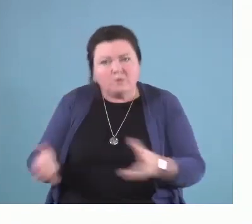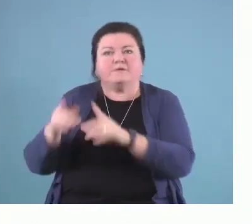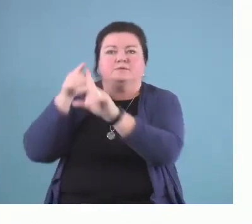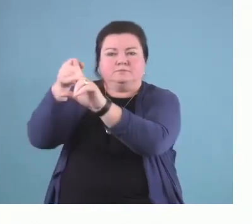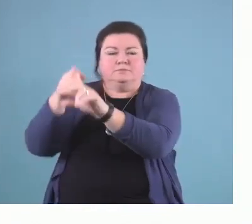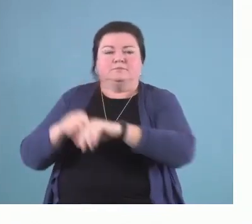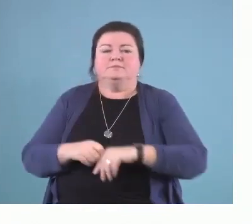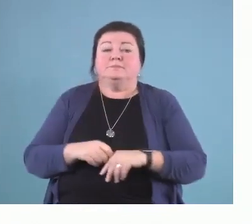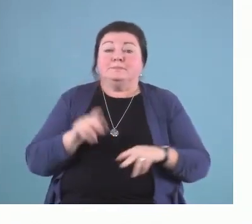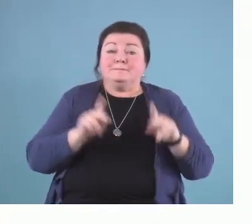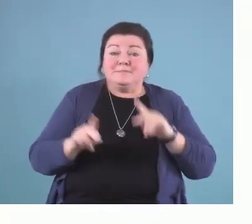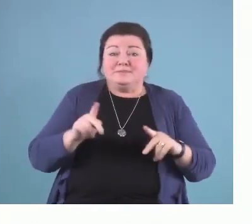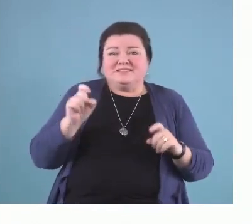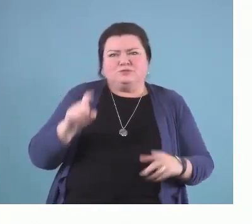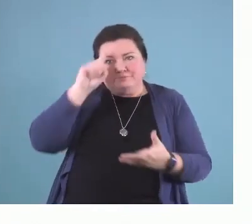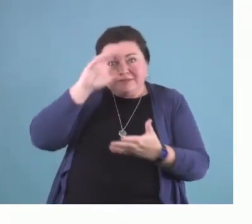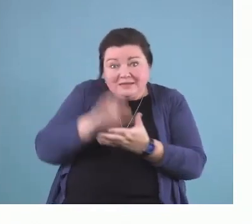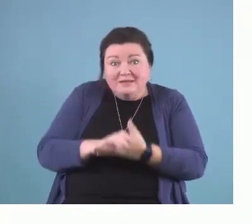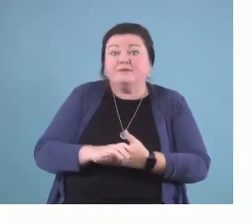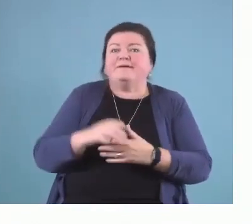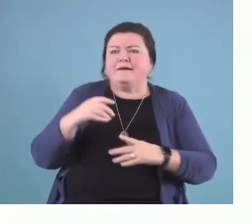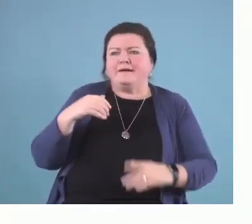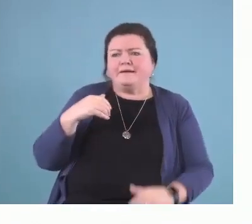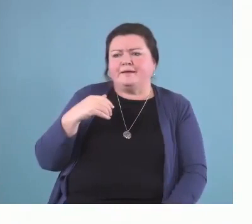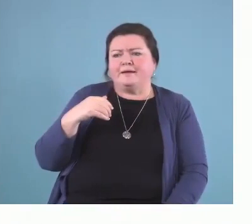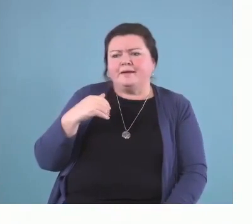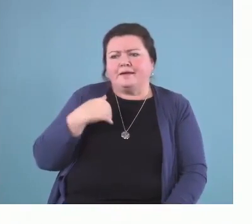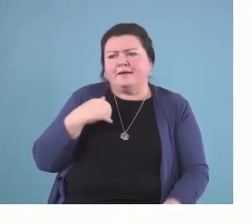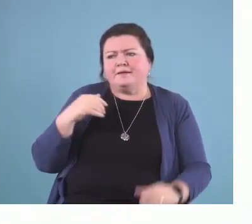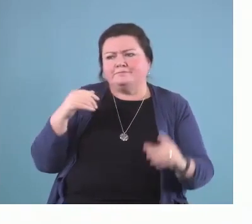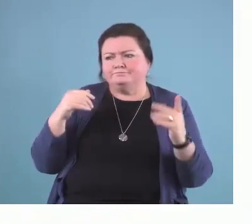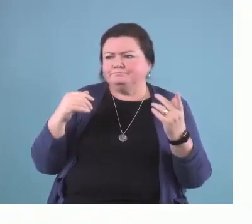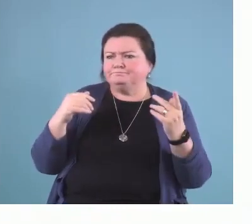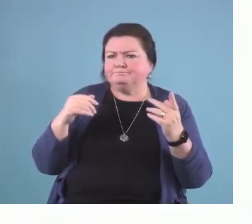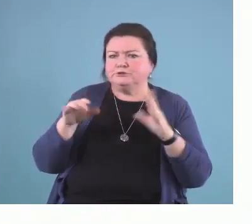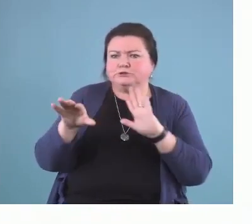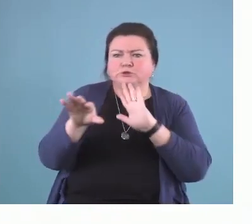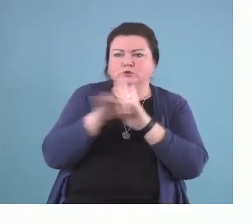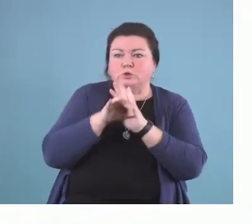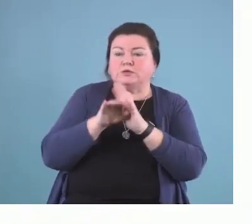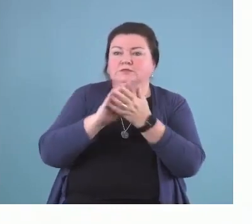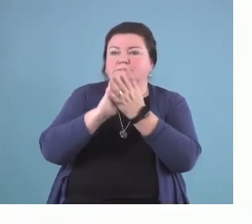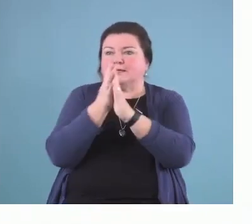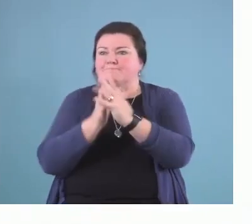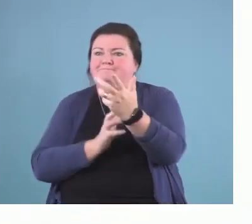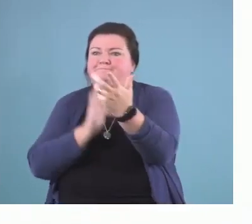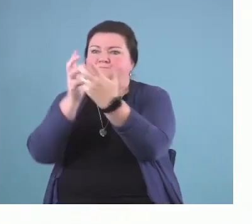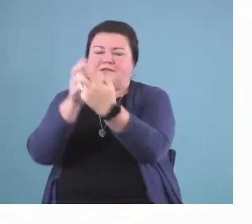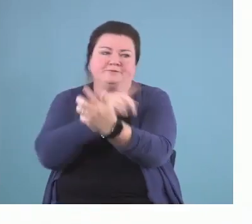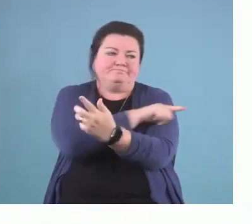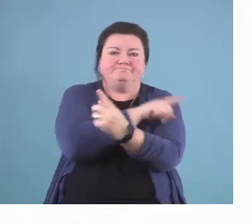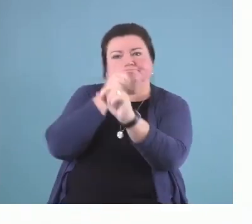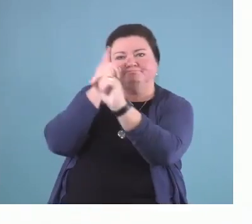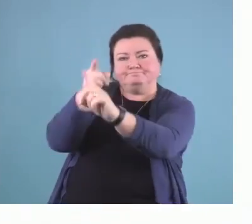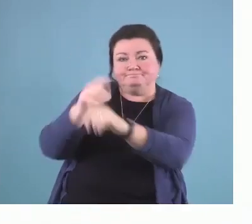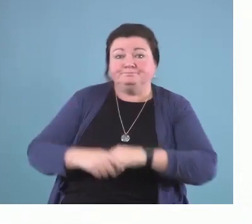there is a reasonable possibility that their choice might be transformed into a desired outcome or action and